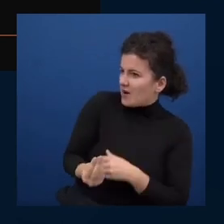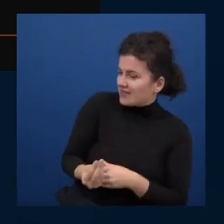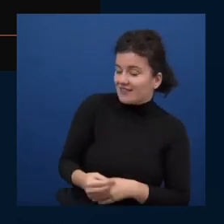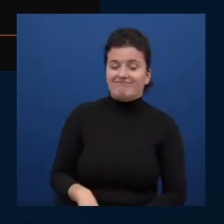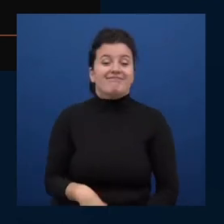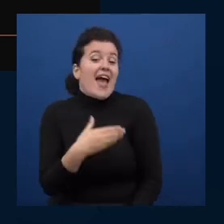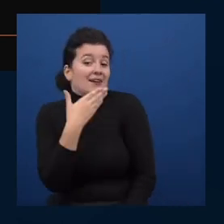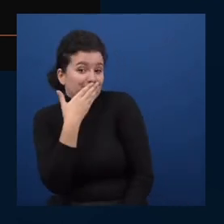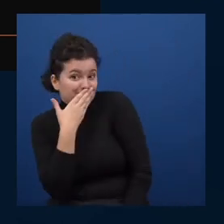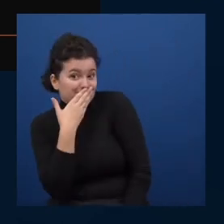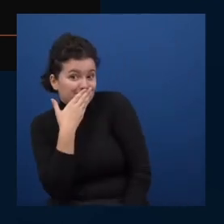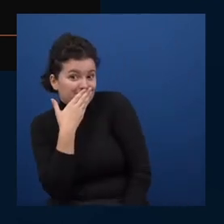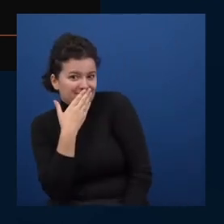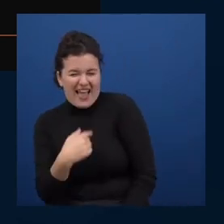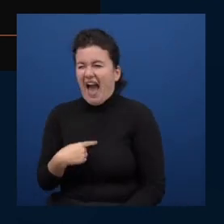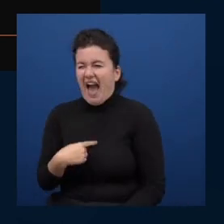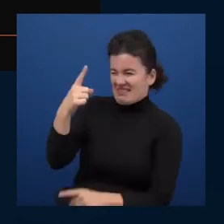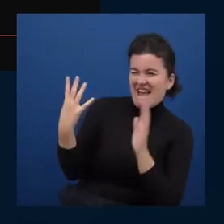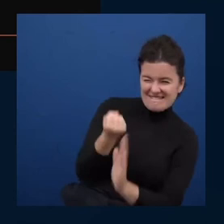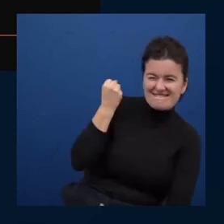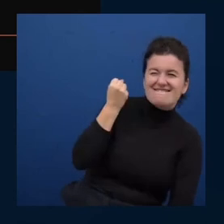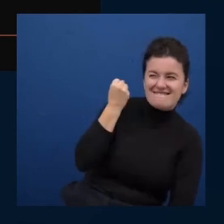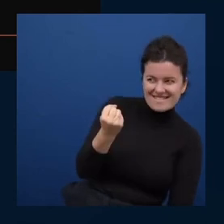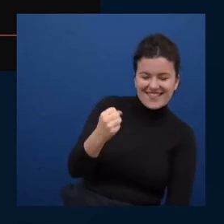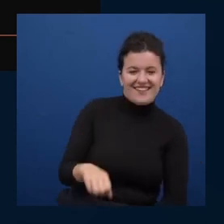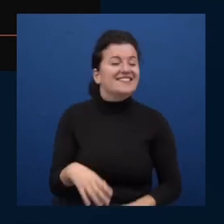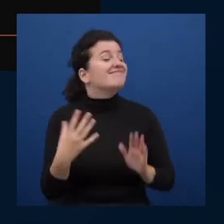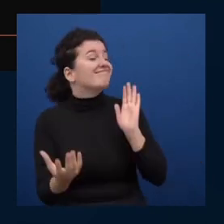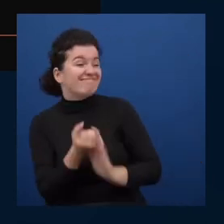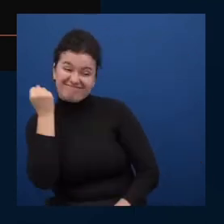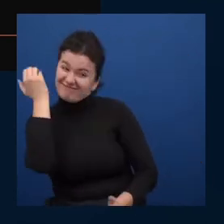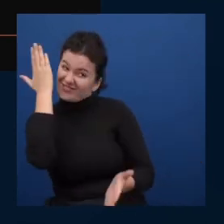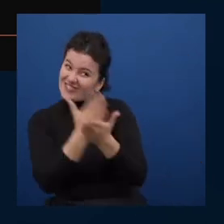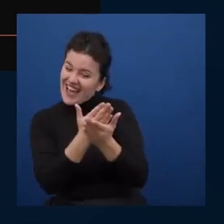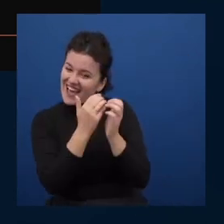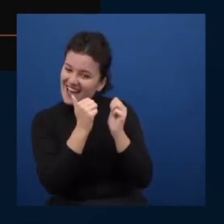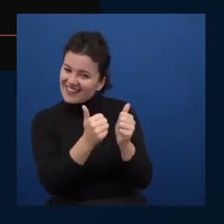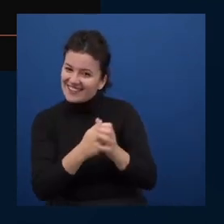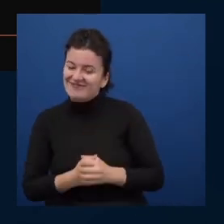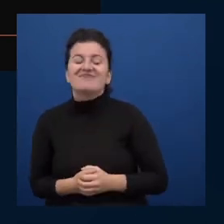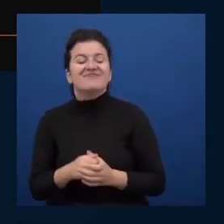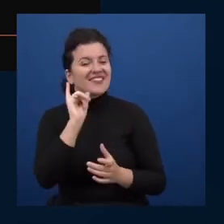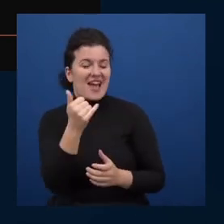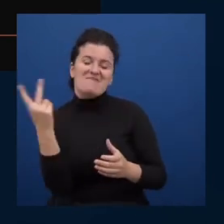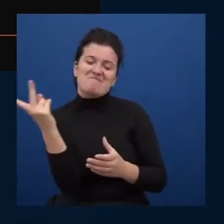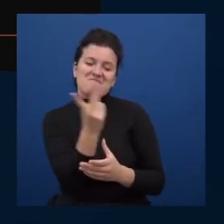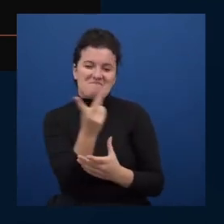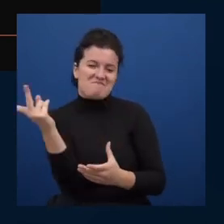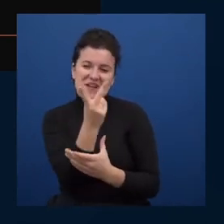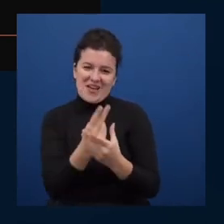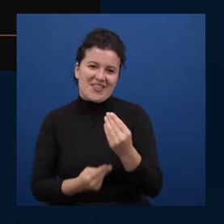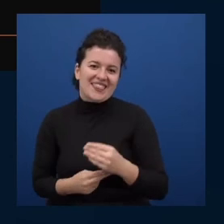nailed it nailed it exactly right it is both it is both